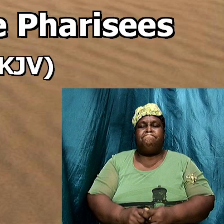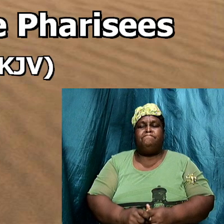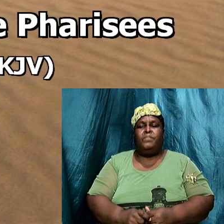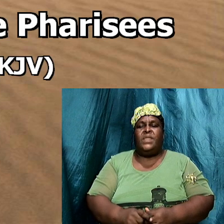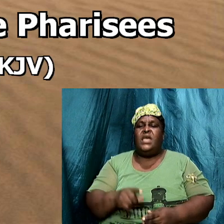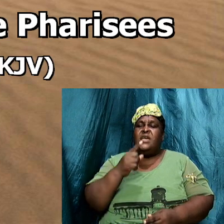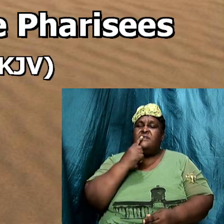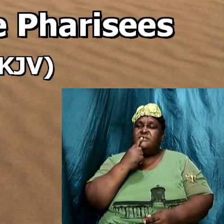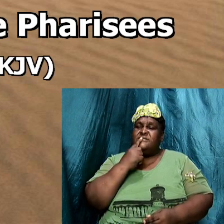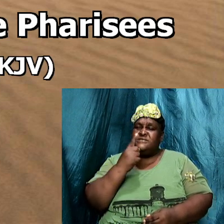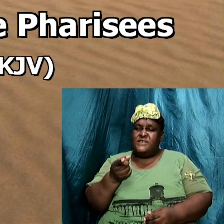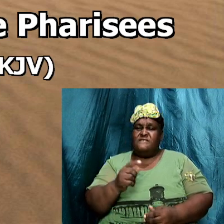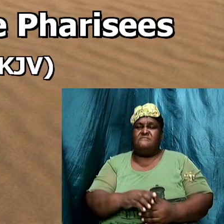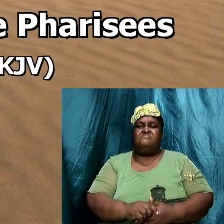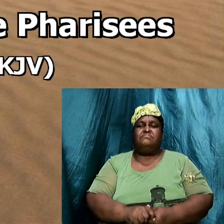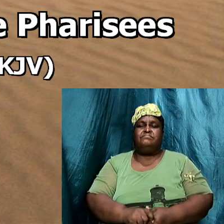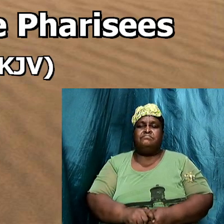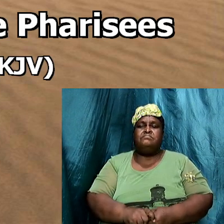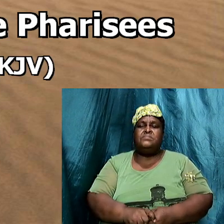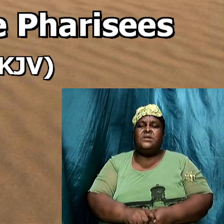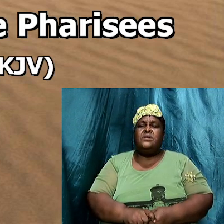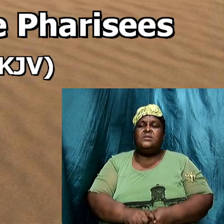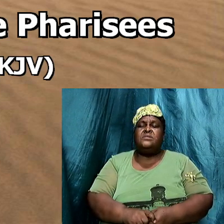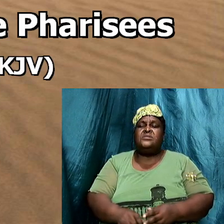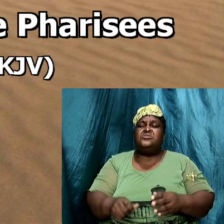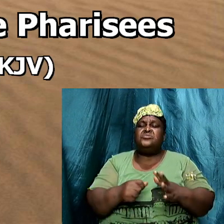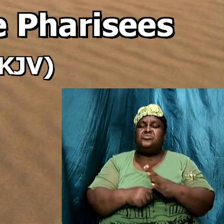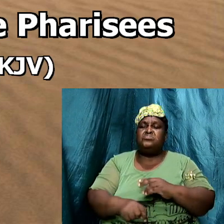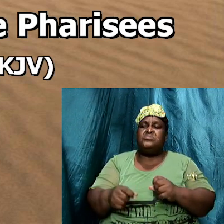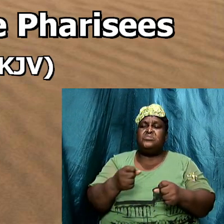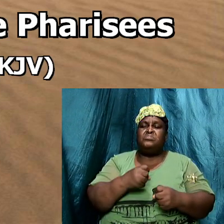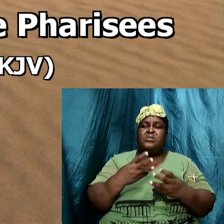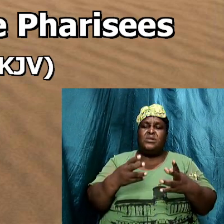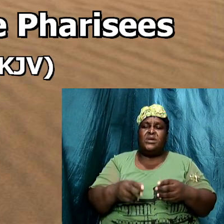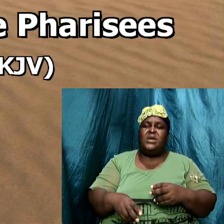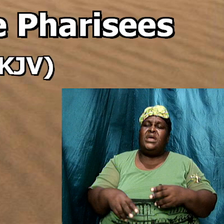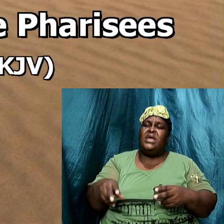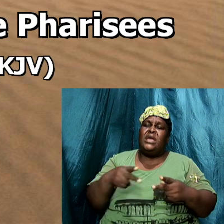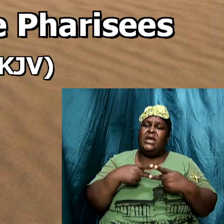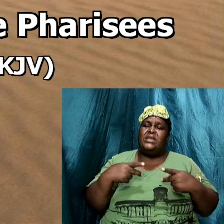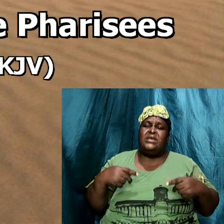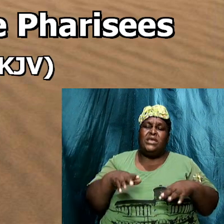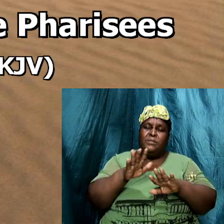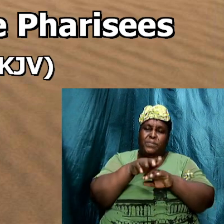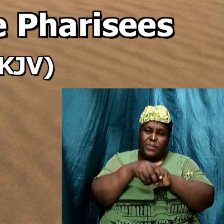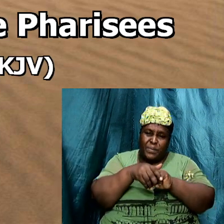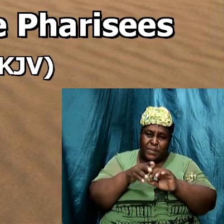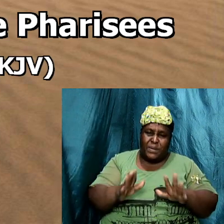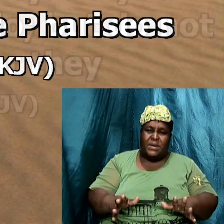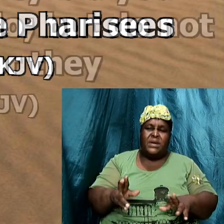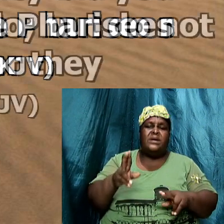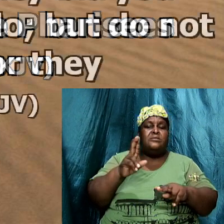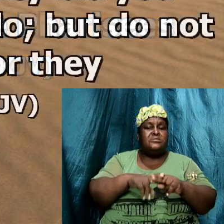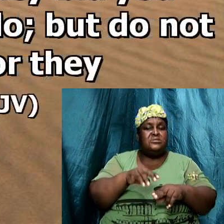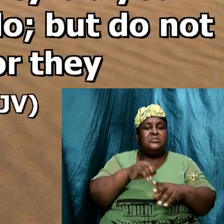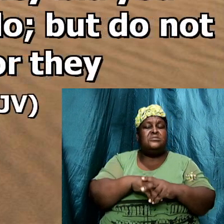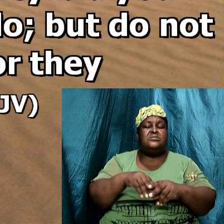Saying The scribes and the Pharisees Sit in Moses' seat